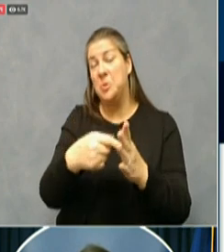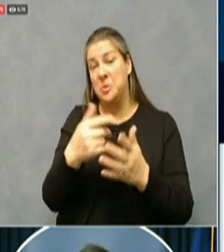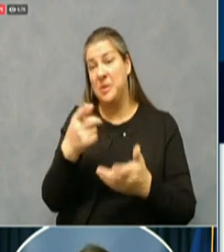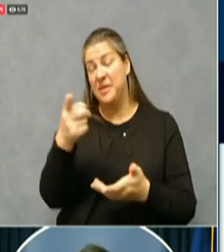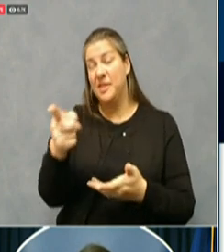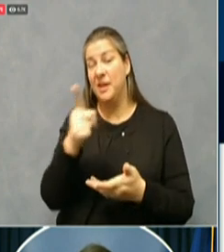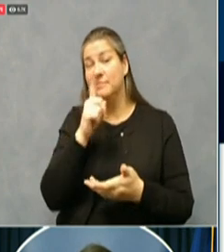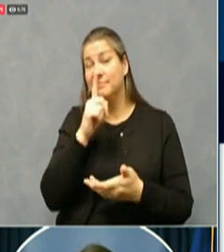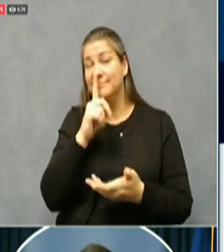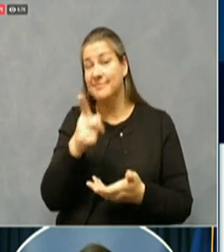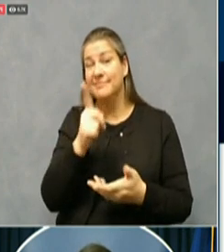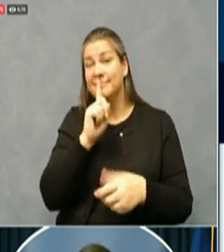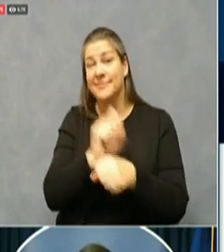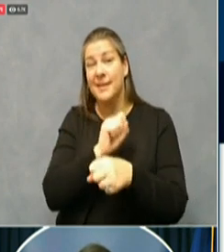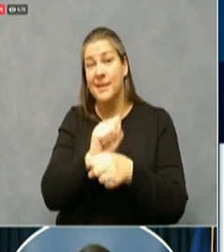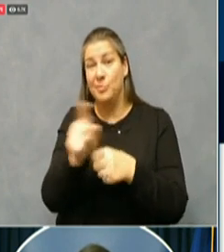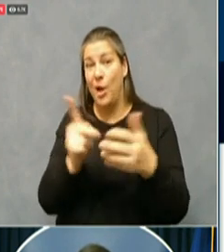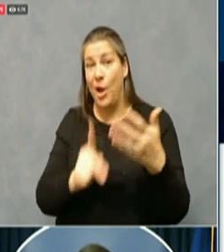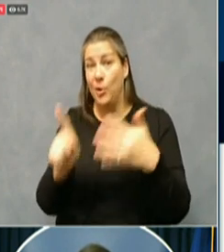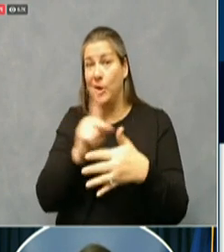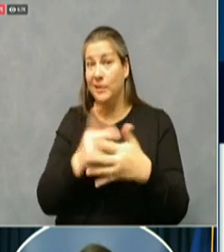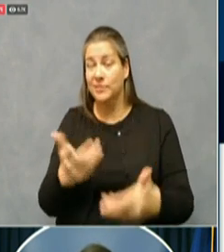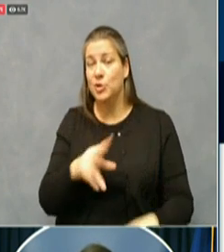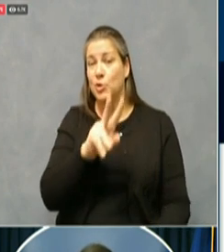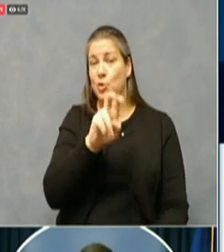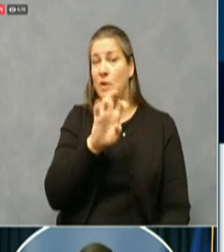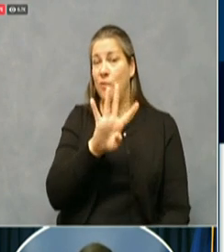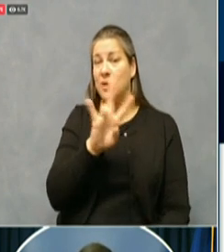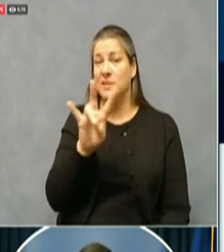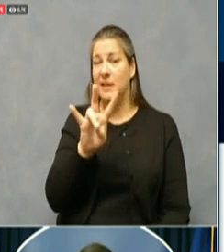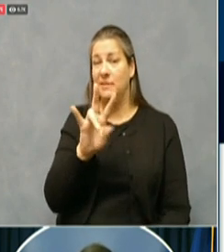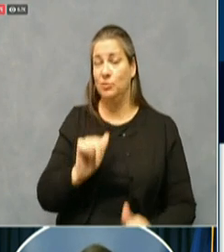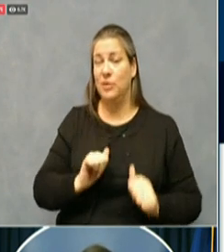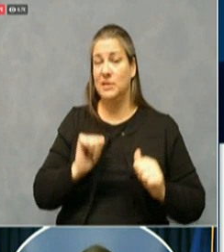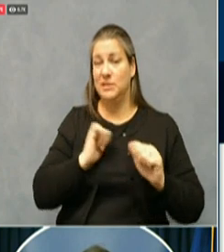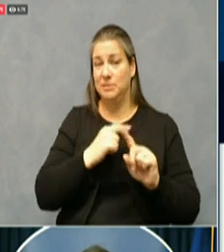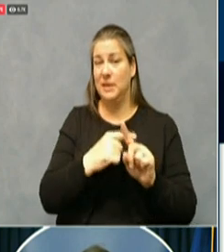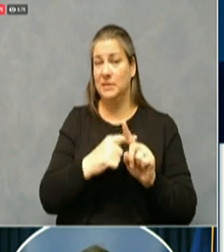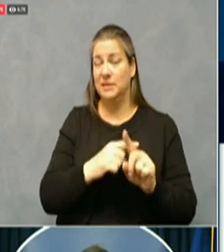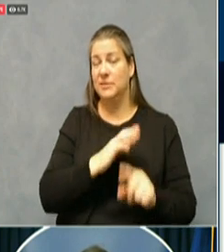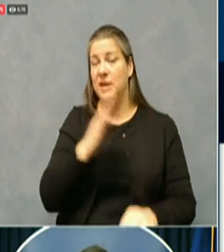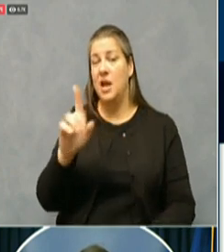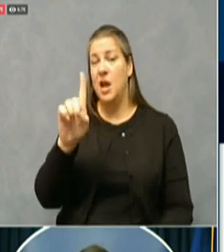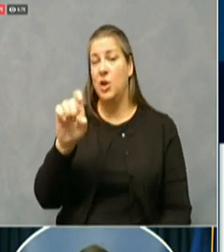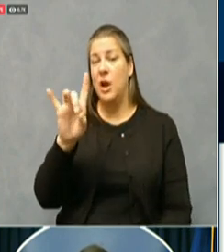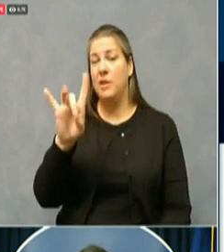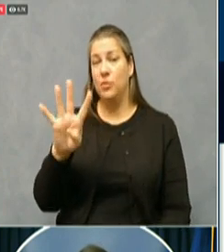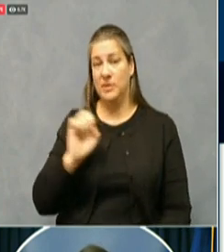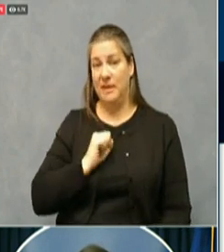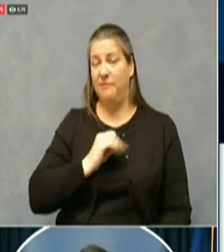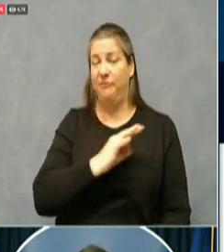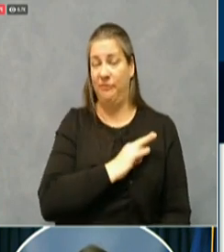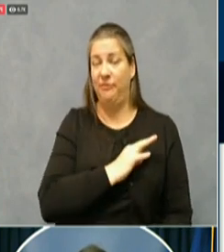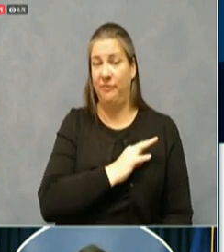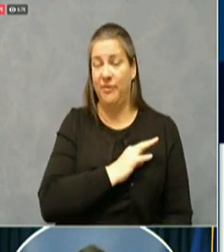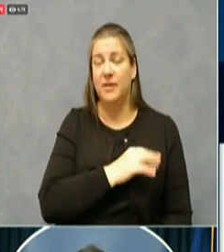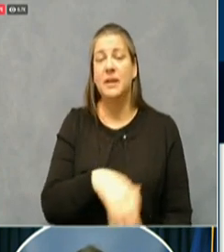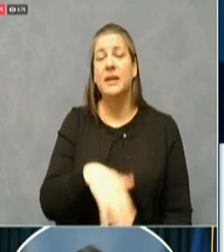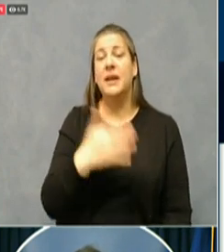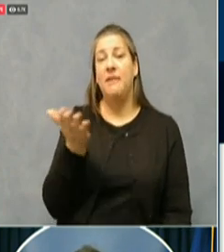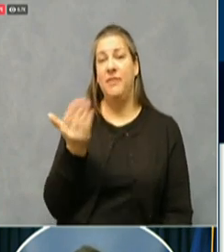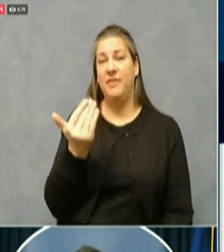vaccine 247 new residents testing positive 184 new staff and 15 new deaths.